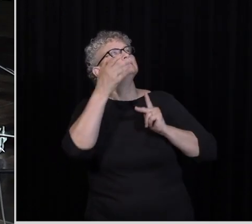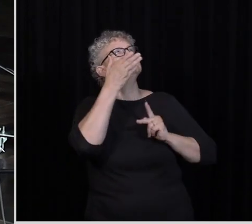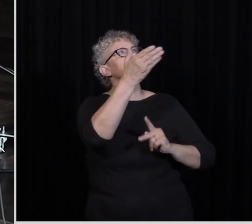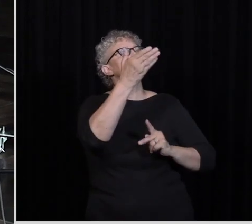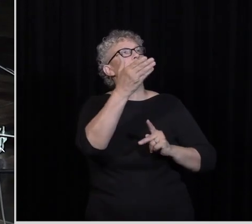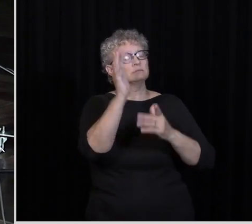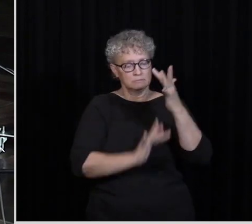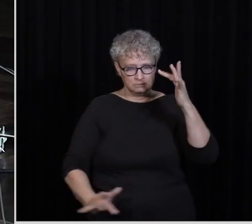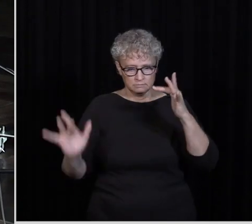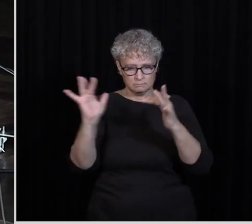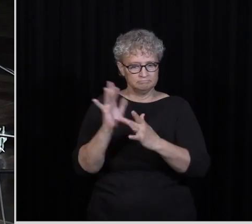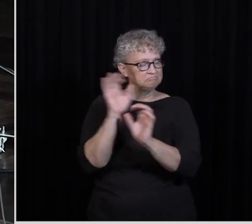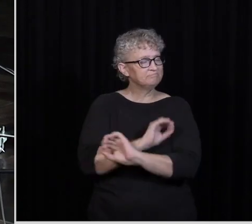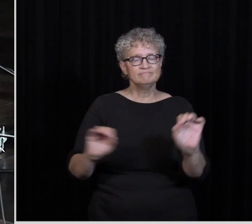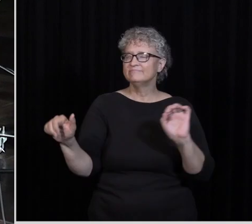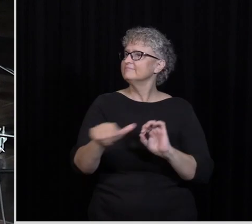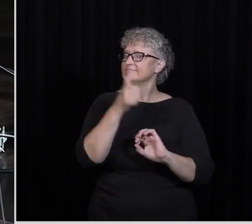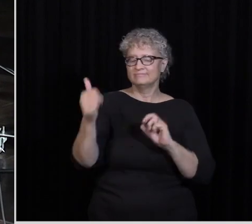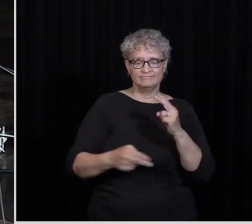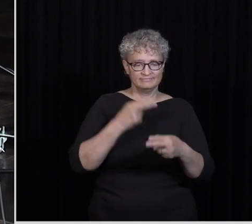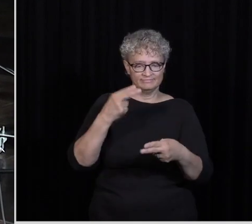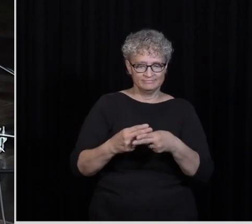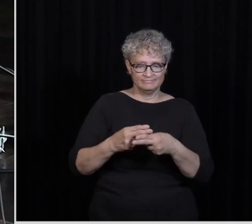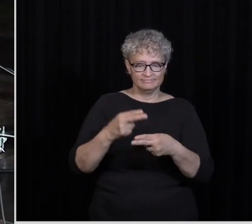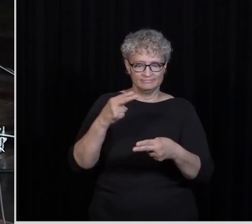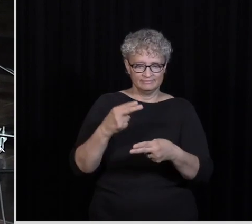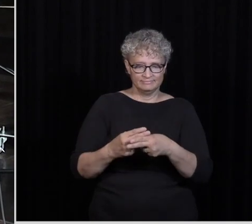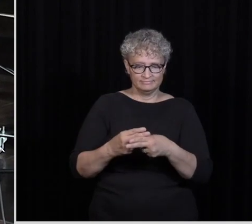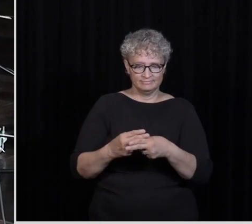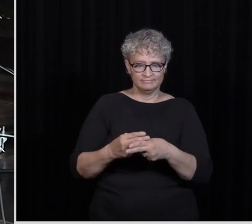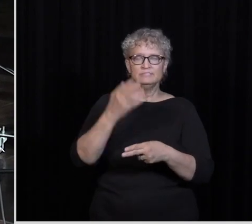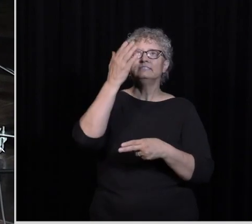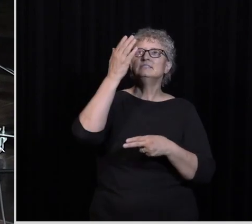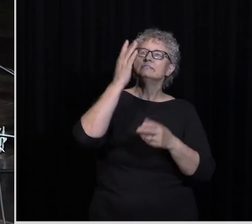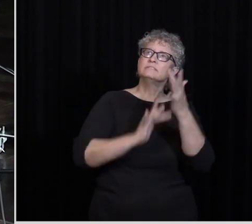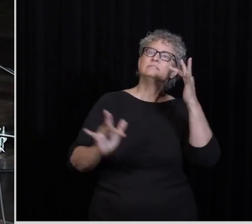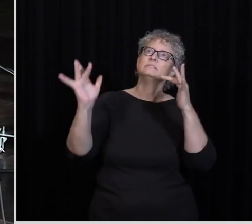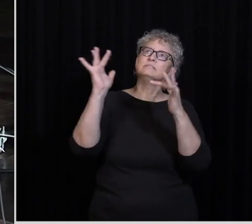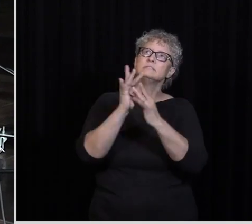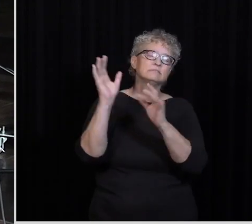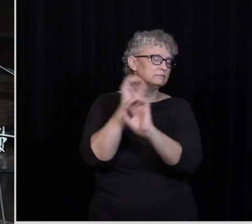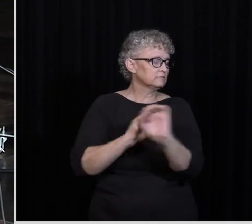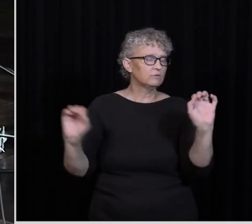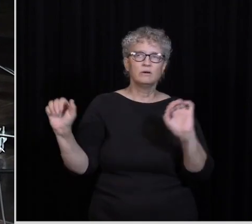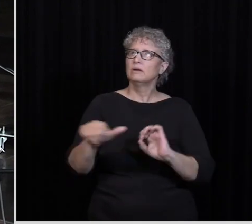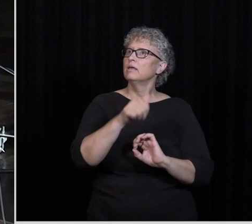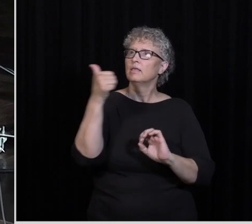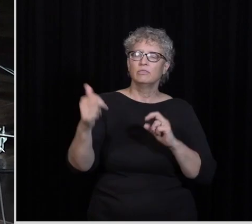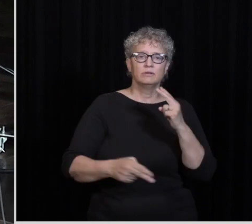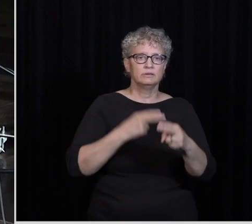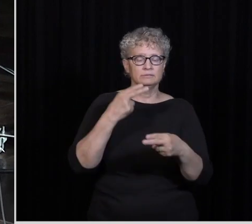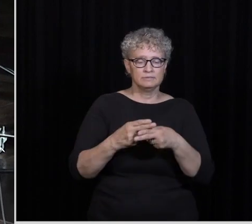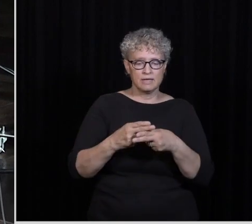no other name Only Jesus, no other name